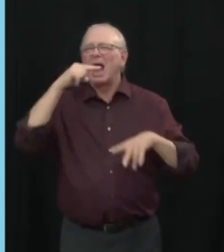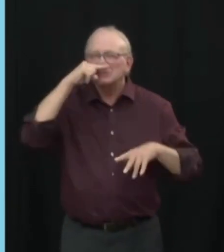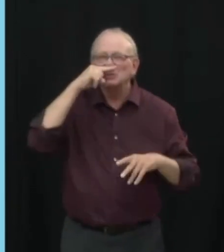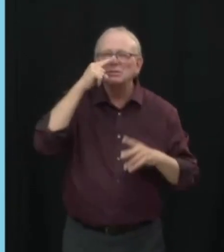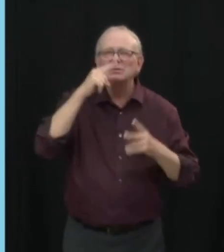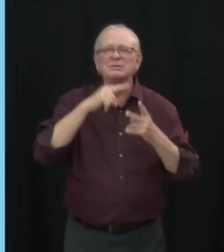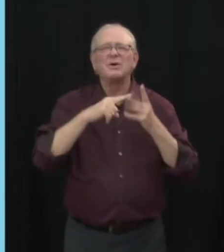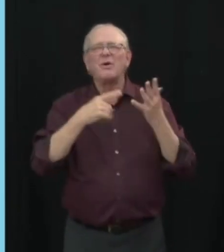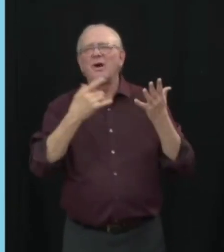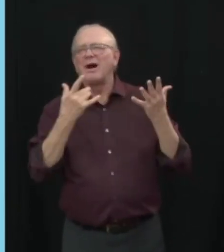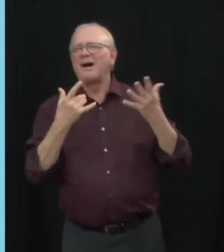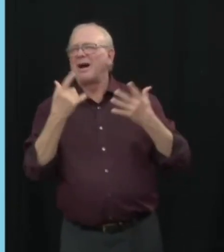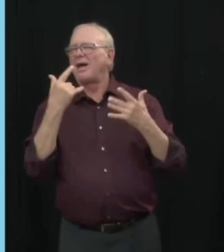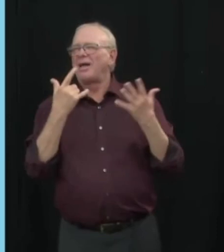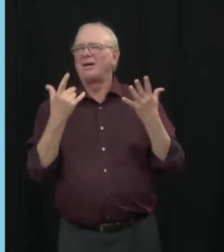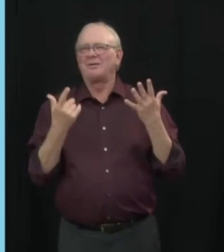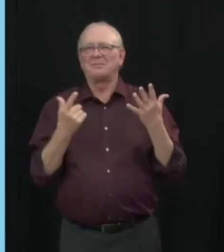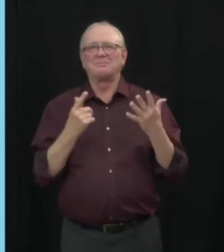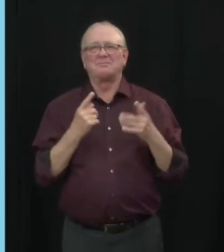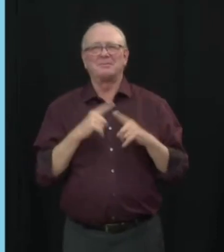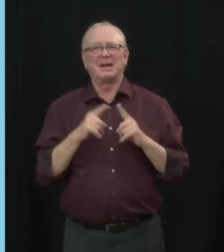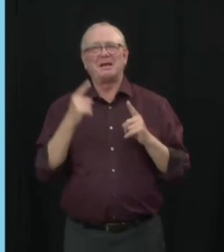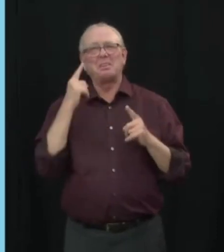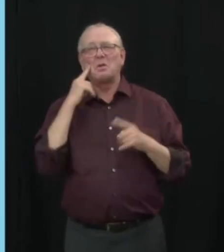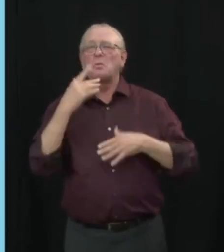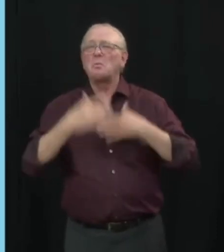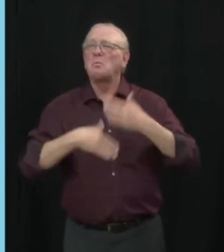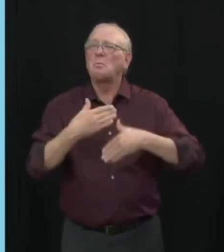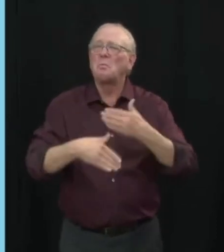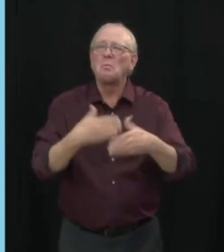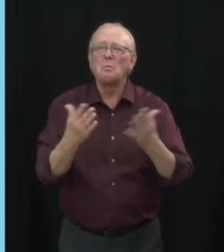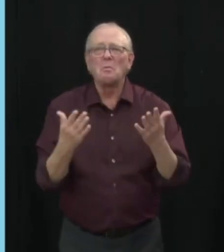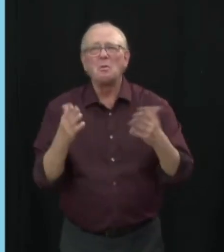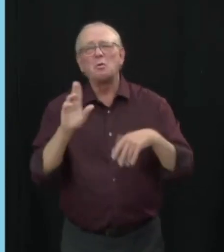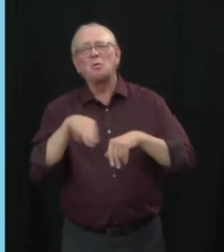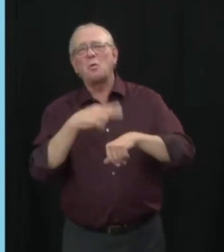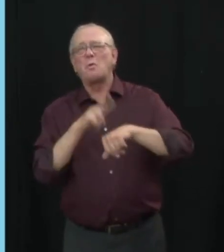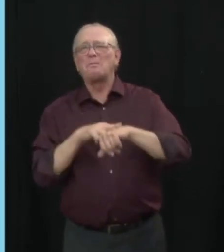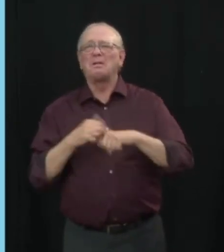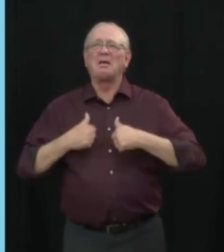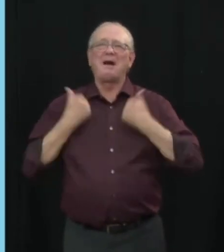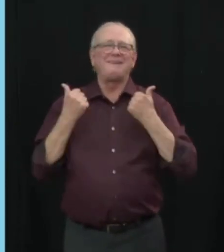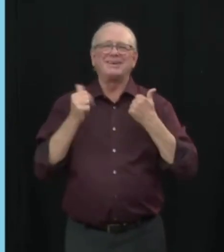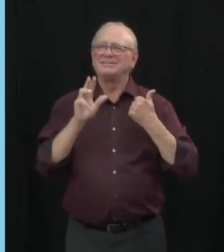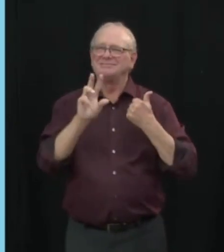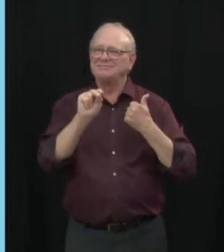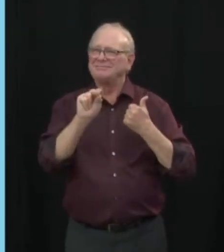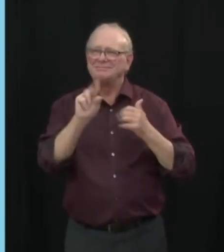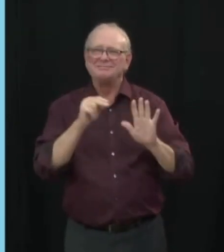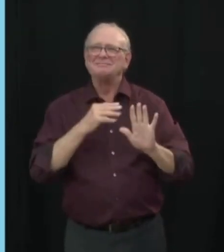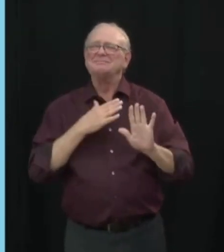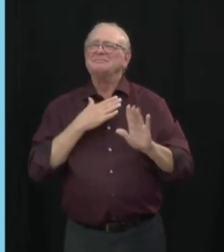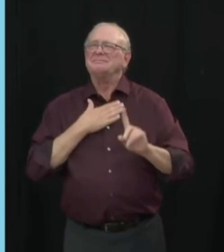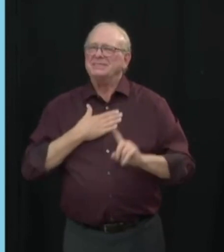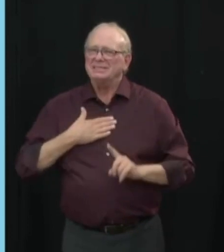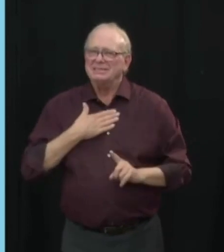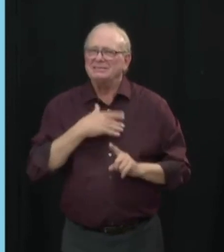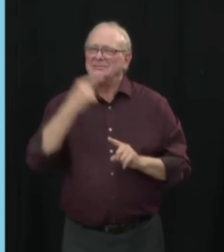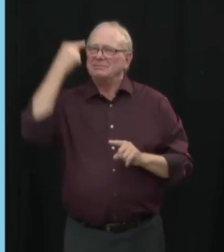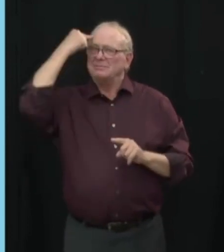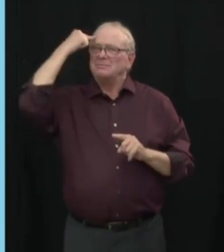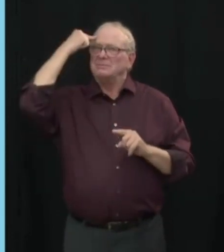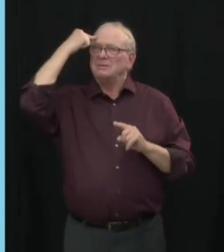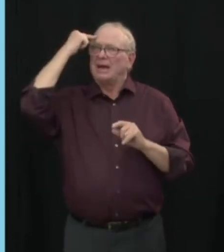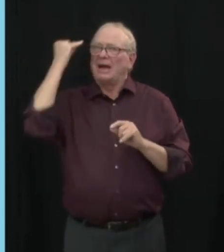run errands, to take part in regular activities. However, it's important to remember that doing this can have serious